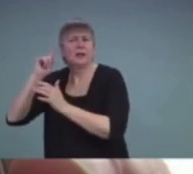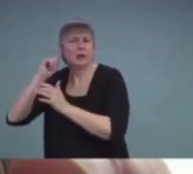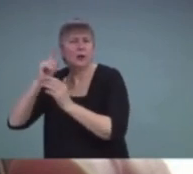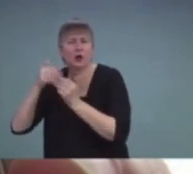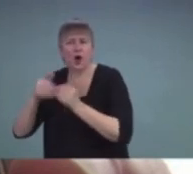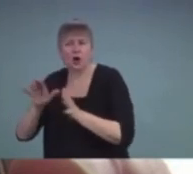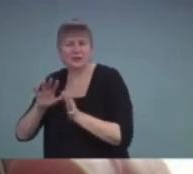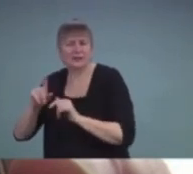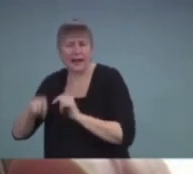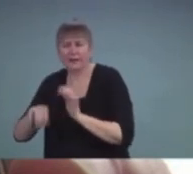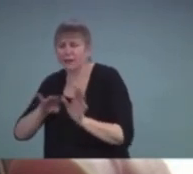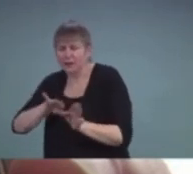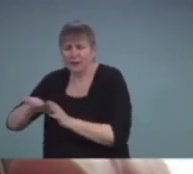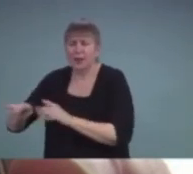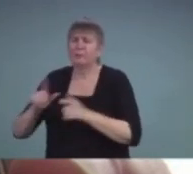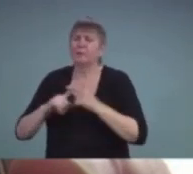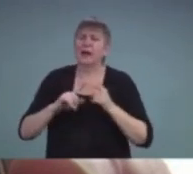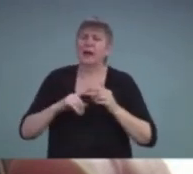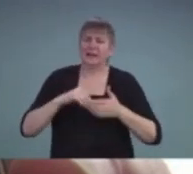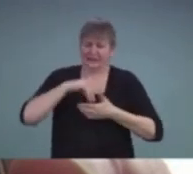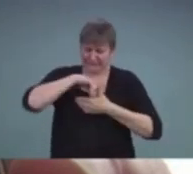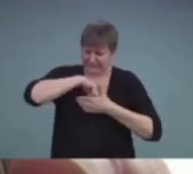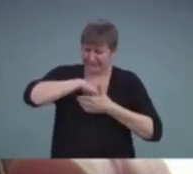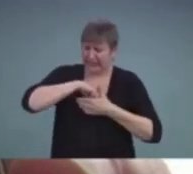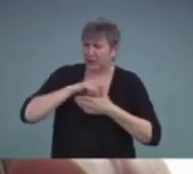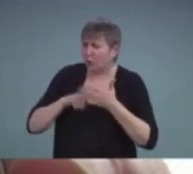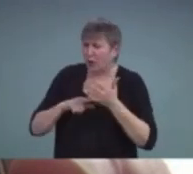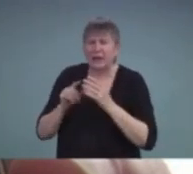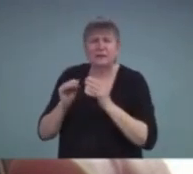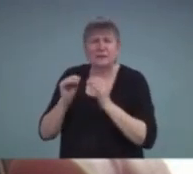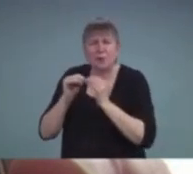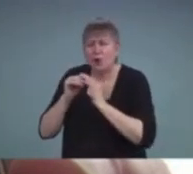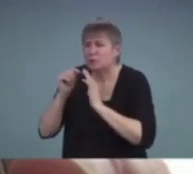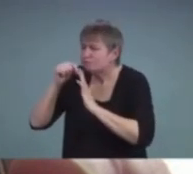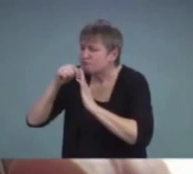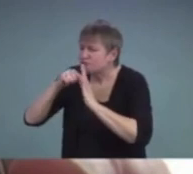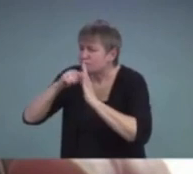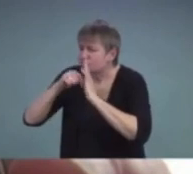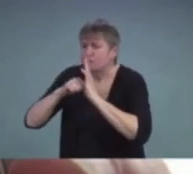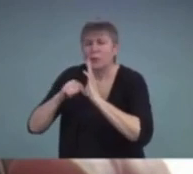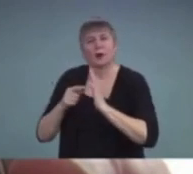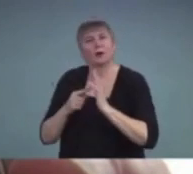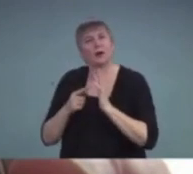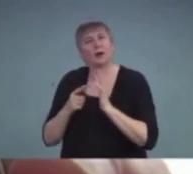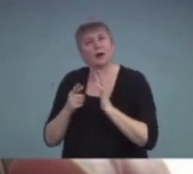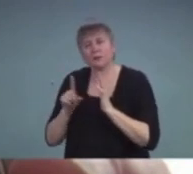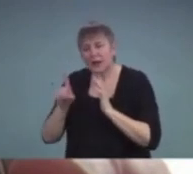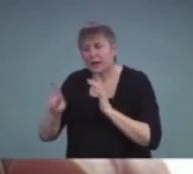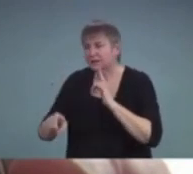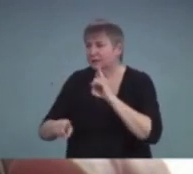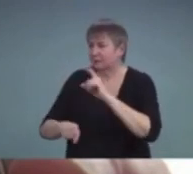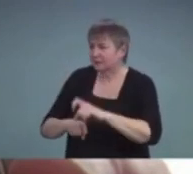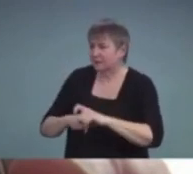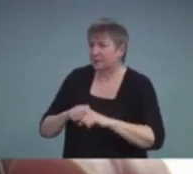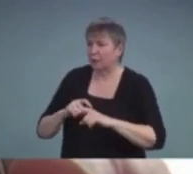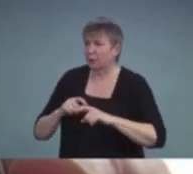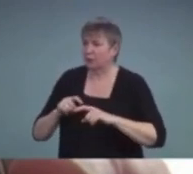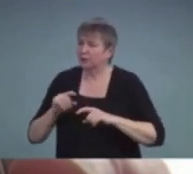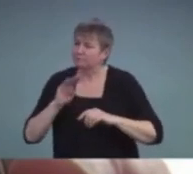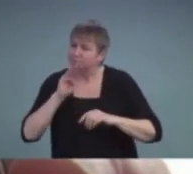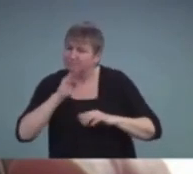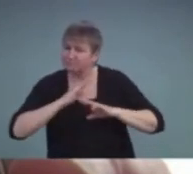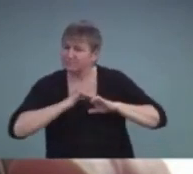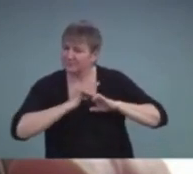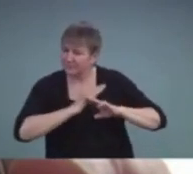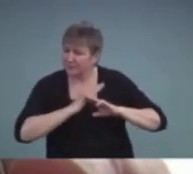know what's underneath the children that we're serving. Dig a little deeper. You know, ask them about their barriers and if they